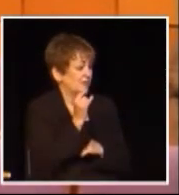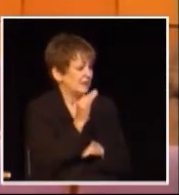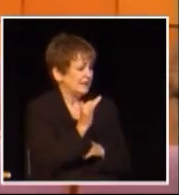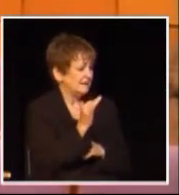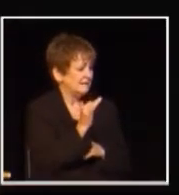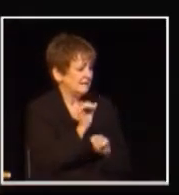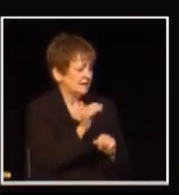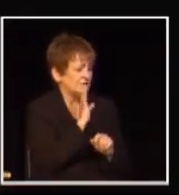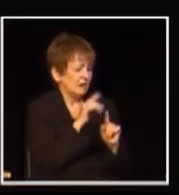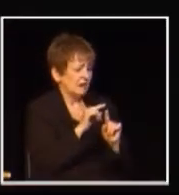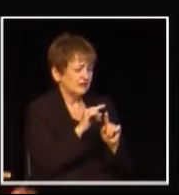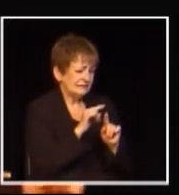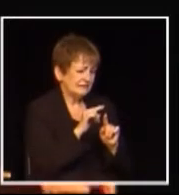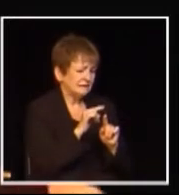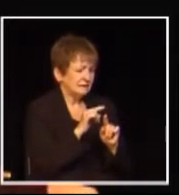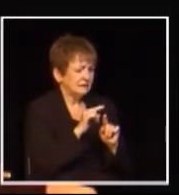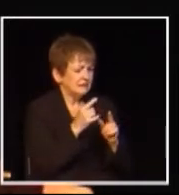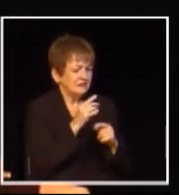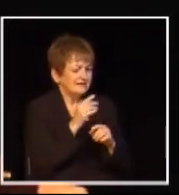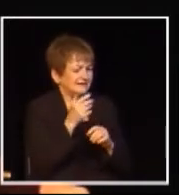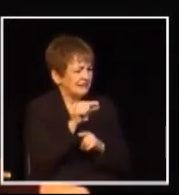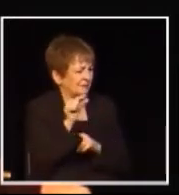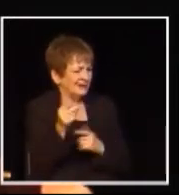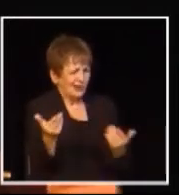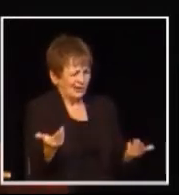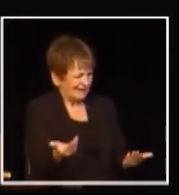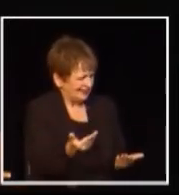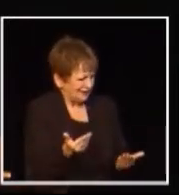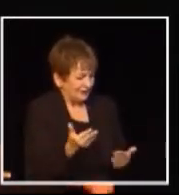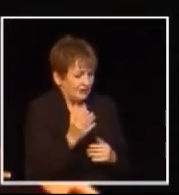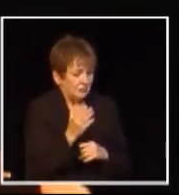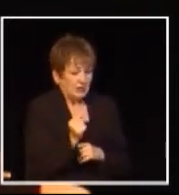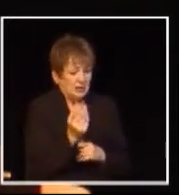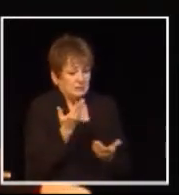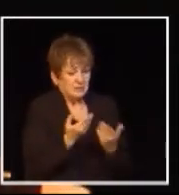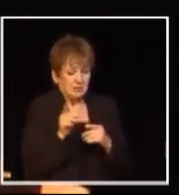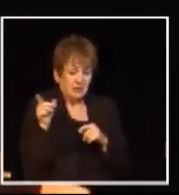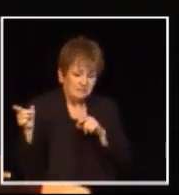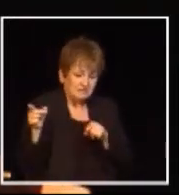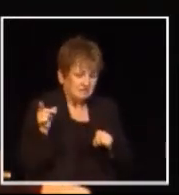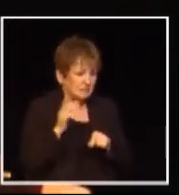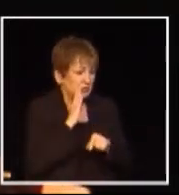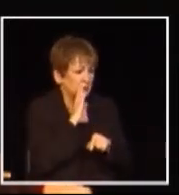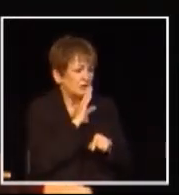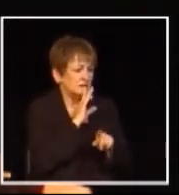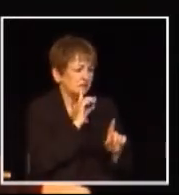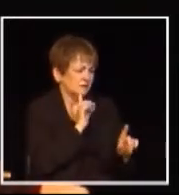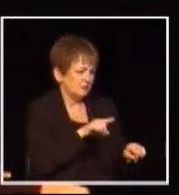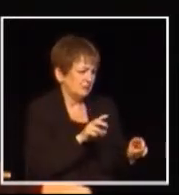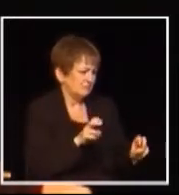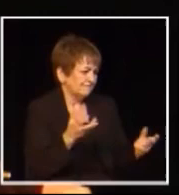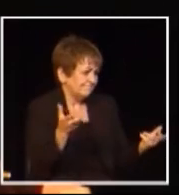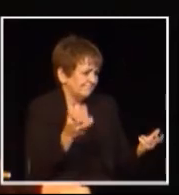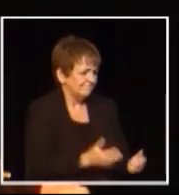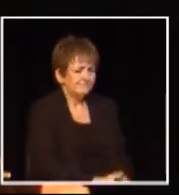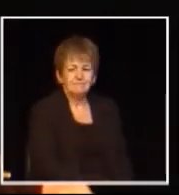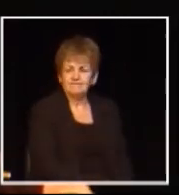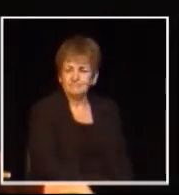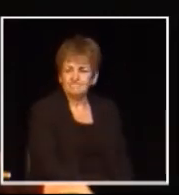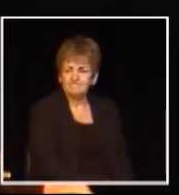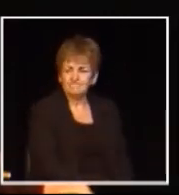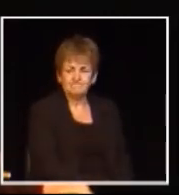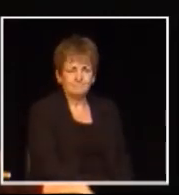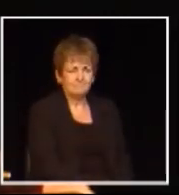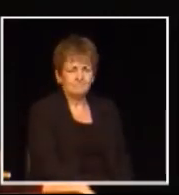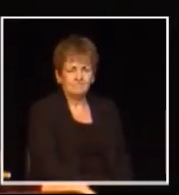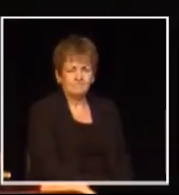okay so I don't know that we have anybody who can speak on behalf of the government but I'm going to ask these two groups if they'd wish to comment in response to your question anyway so